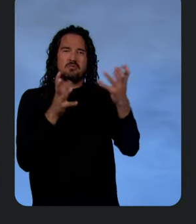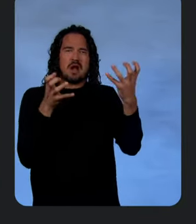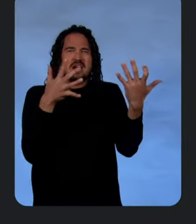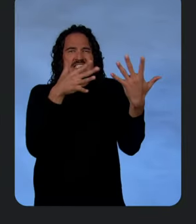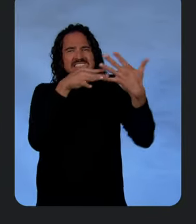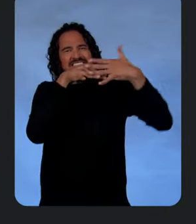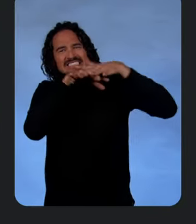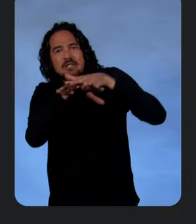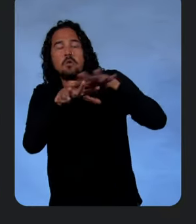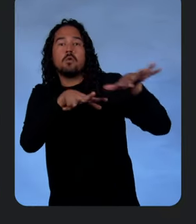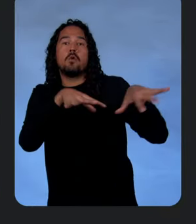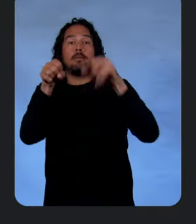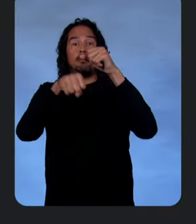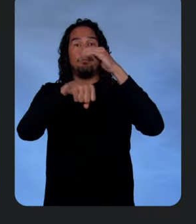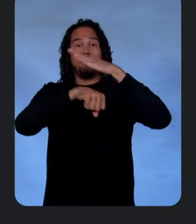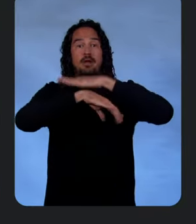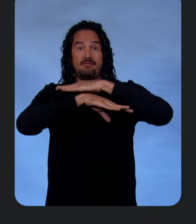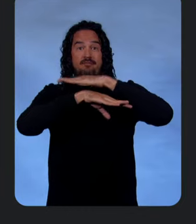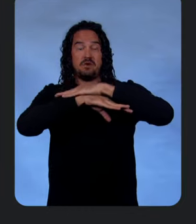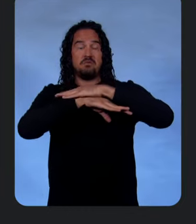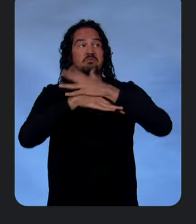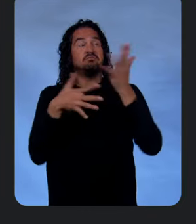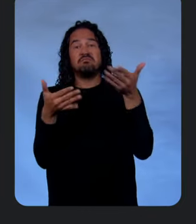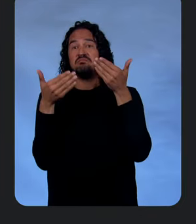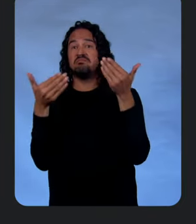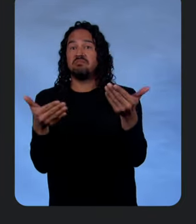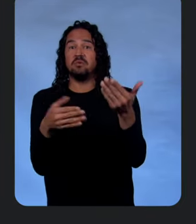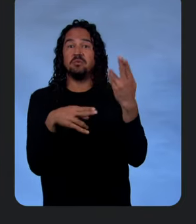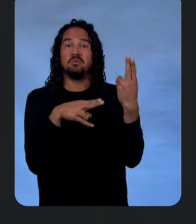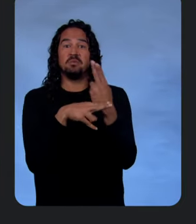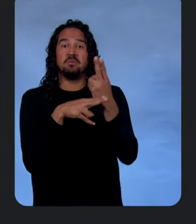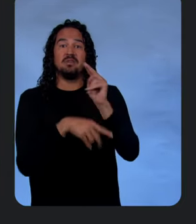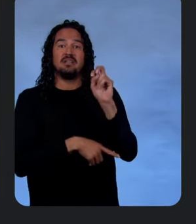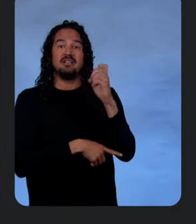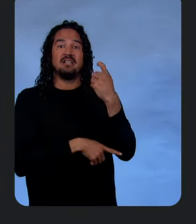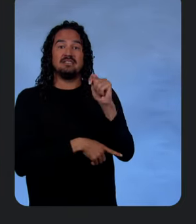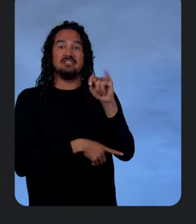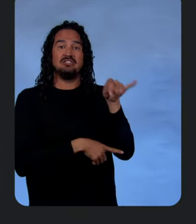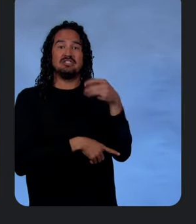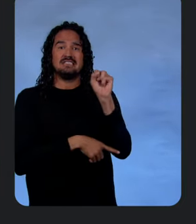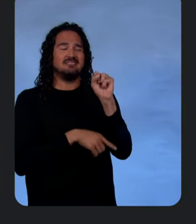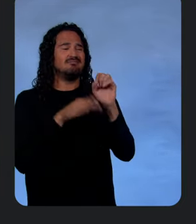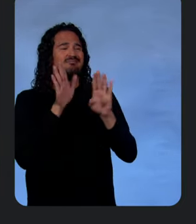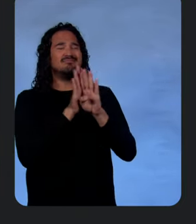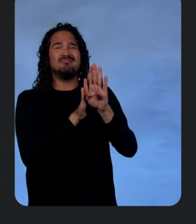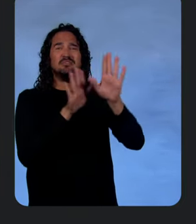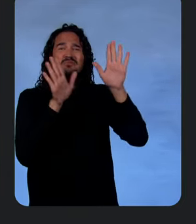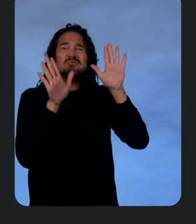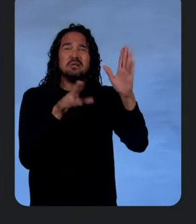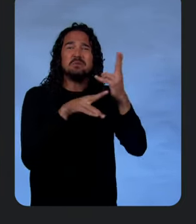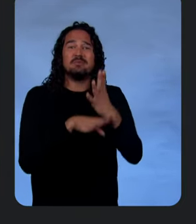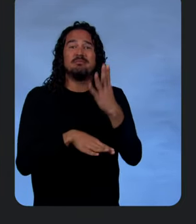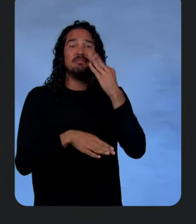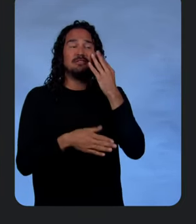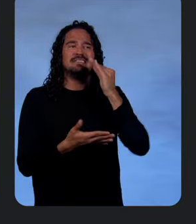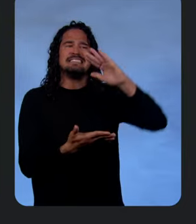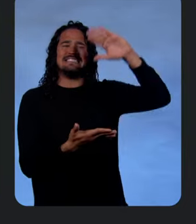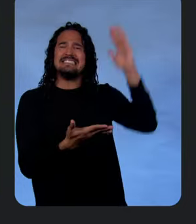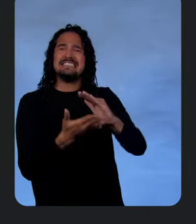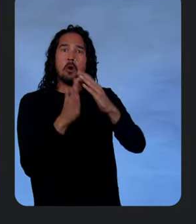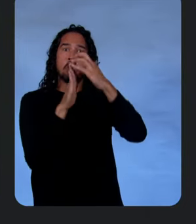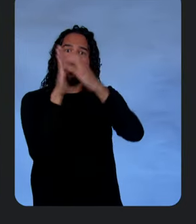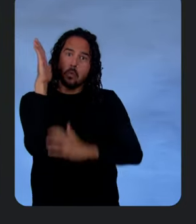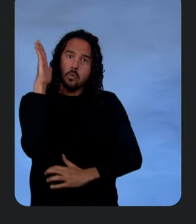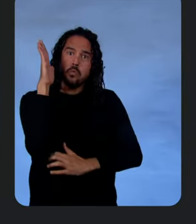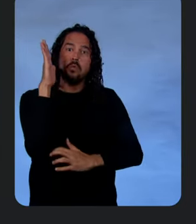hosting platform. So, let's use Next.js to build a great user experience and minimize our code. Let's